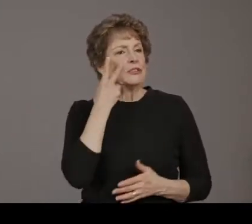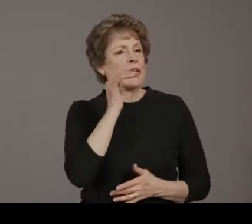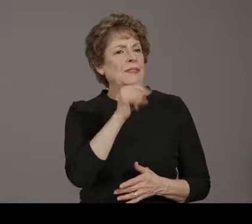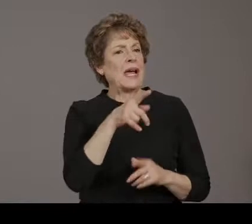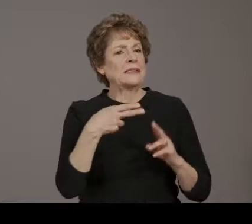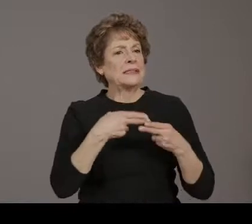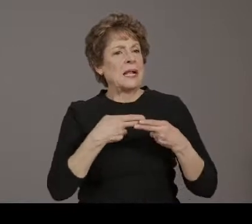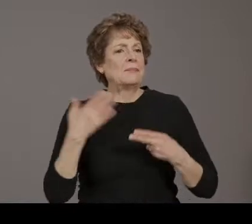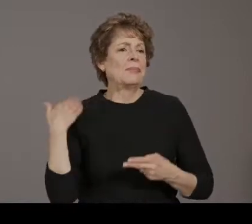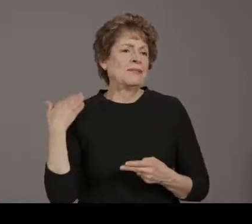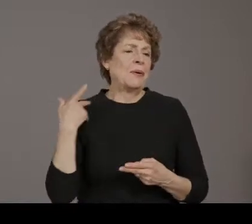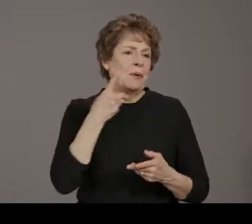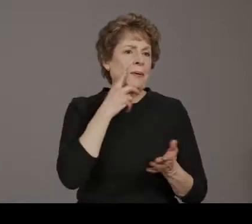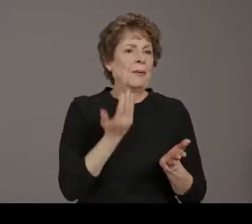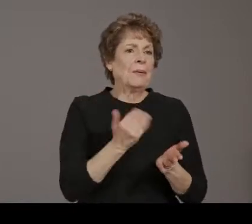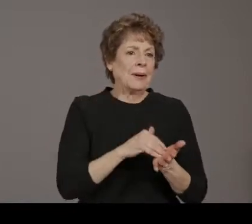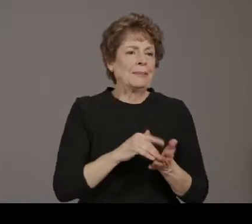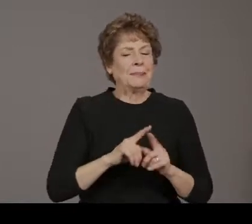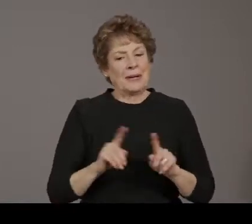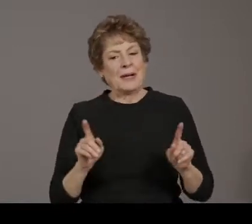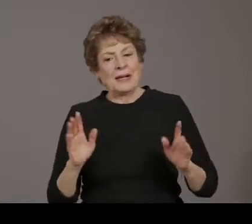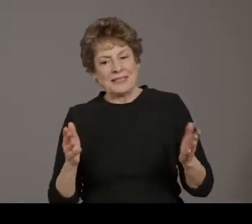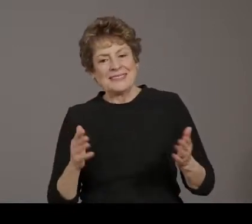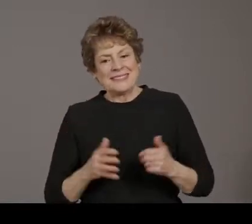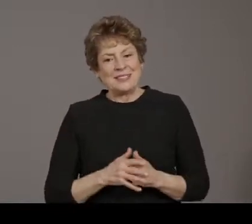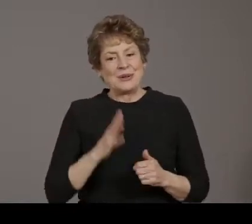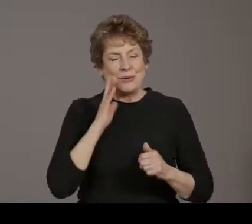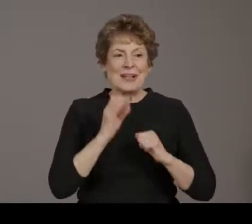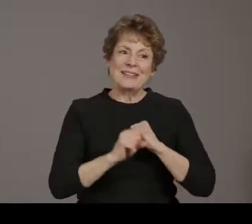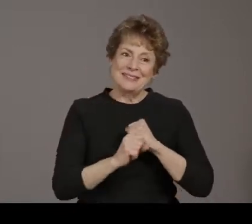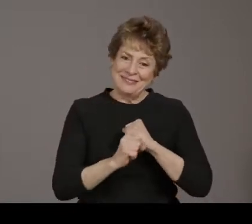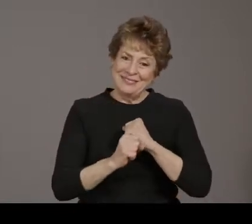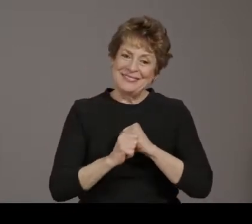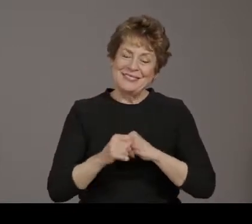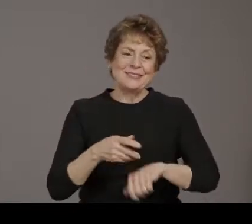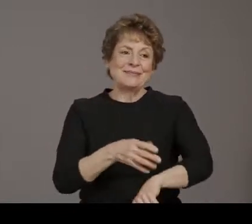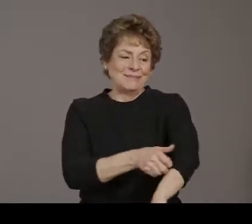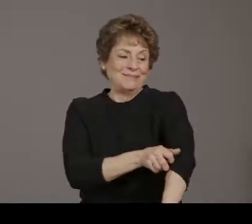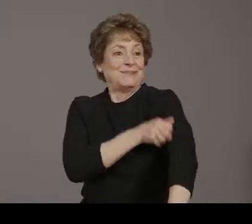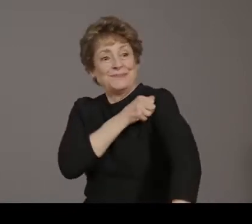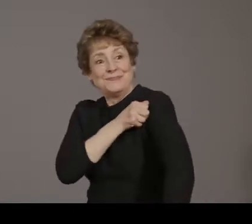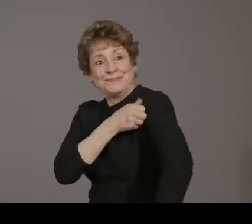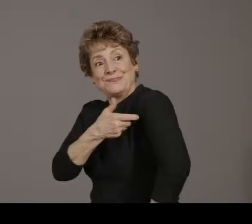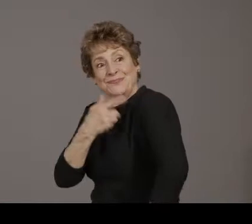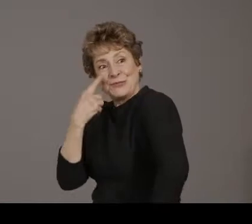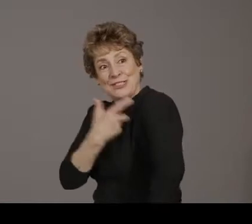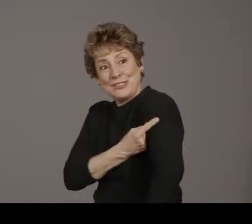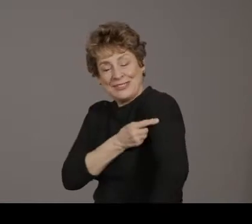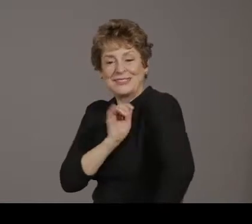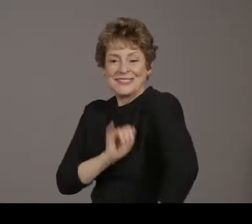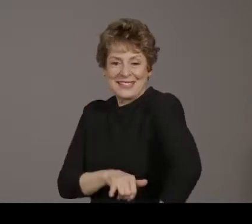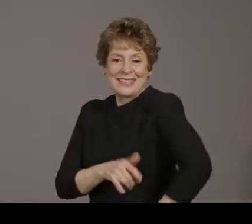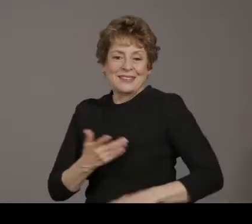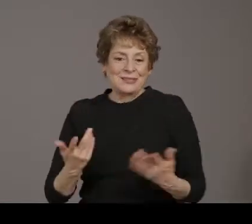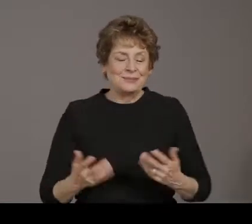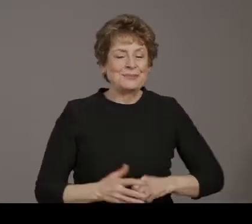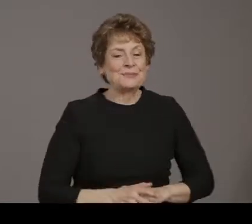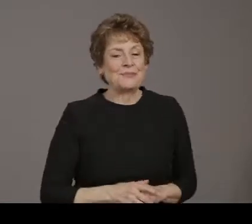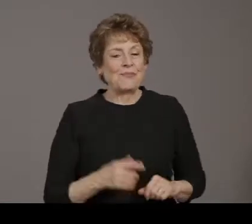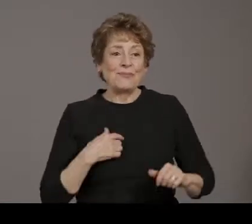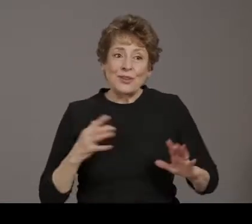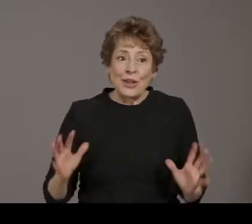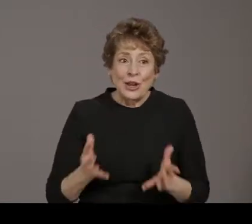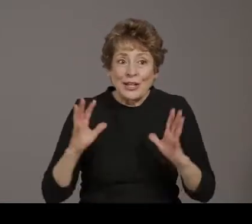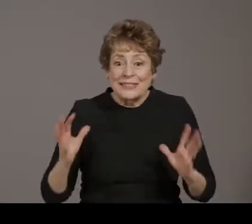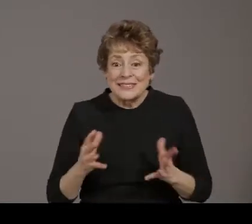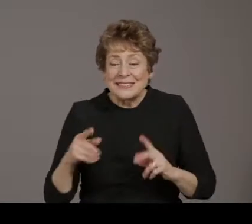up your sleeve campaign. We're talking to our partners about using that with their branding as well so we can get